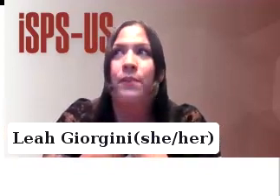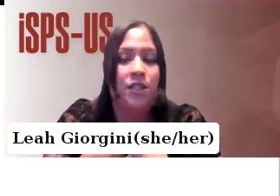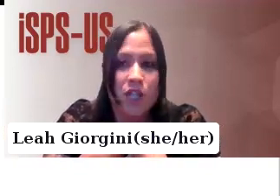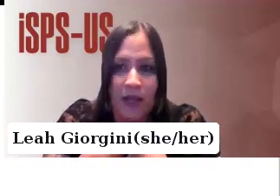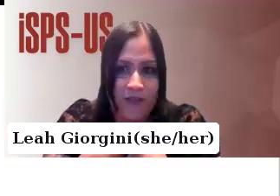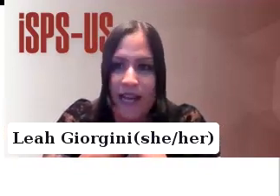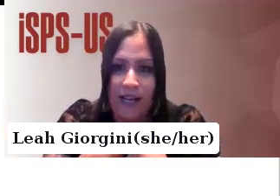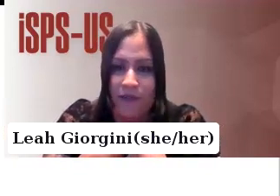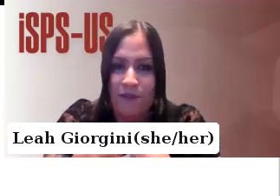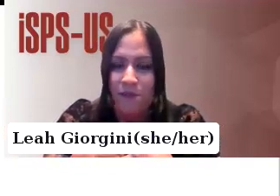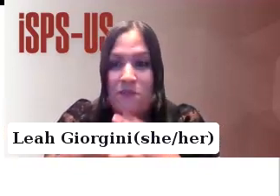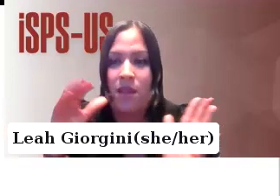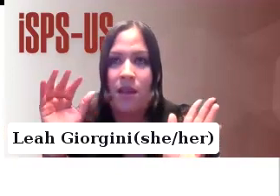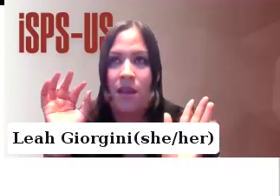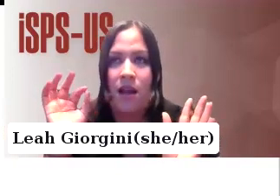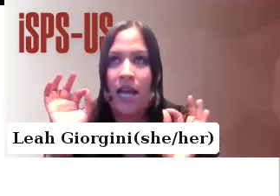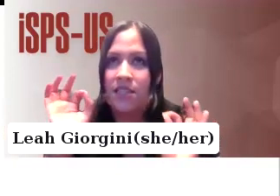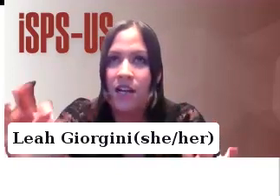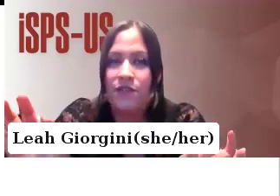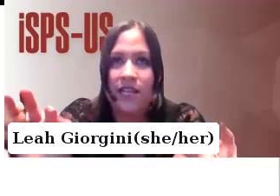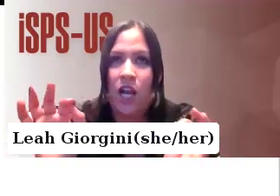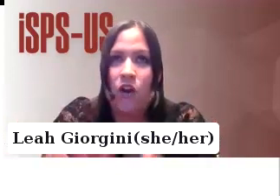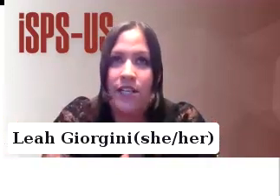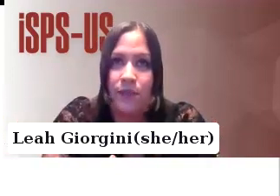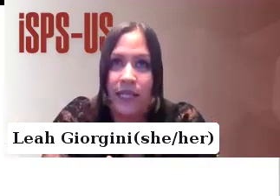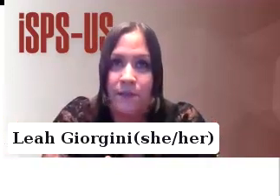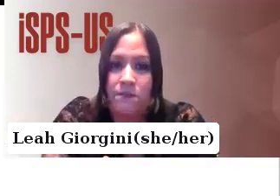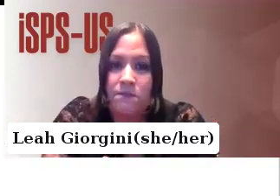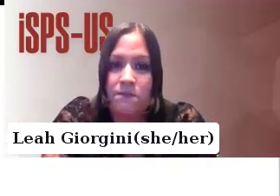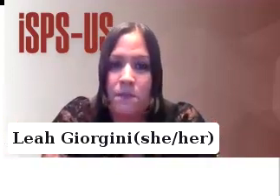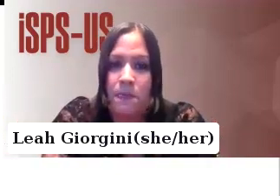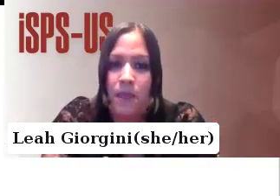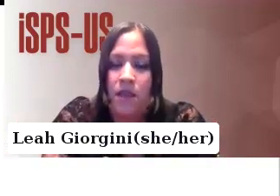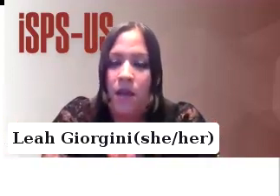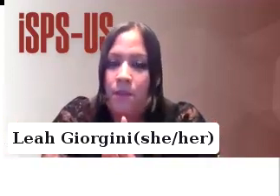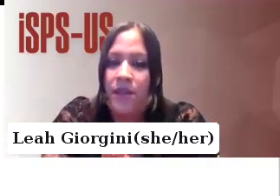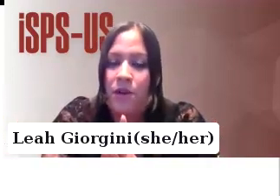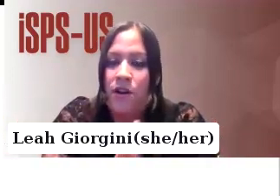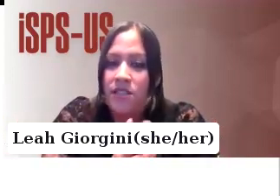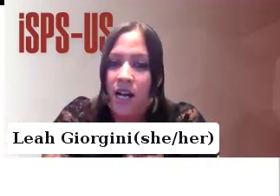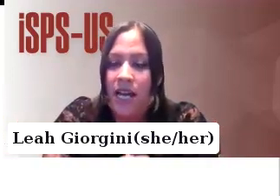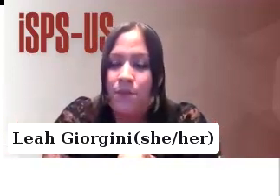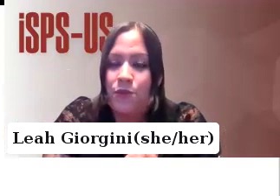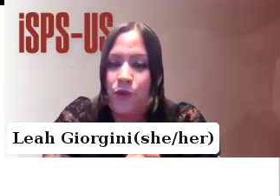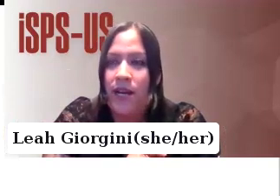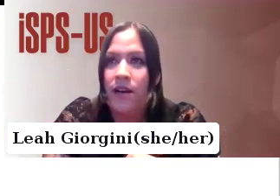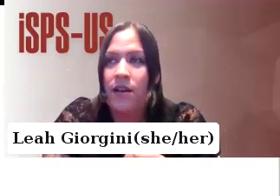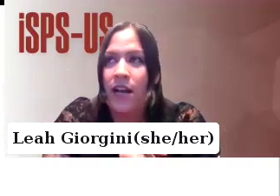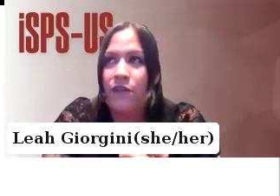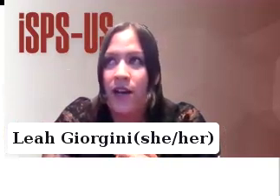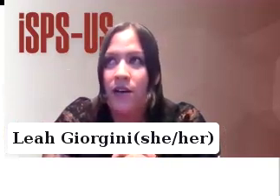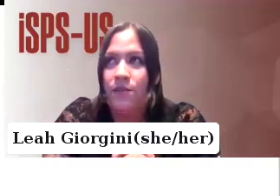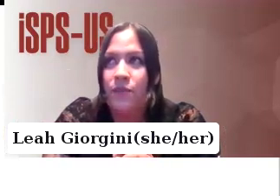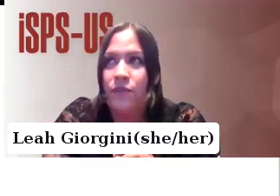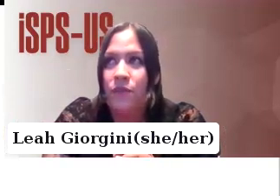it was the best job I'll ever have. I loved it incredibly. But there were times where